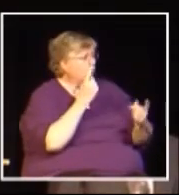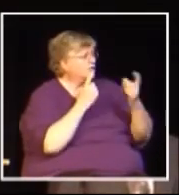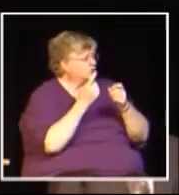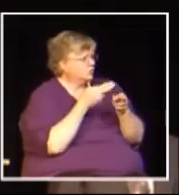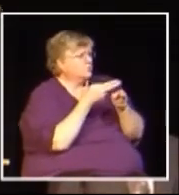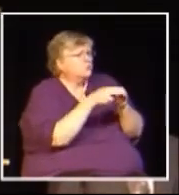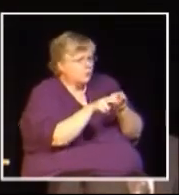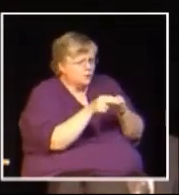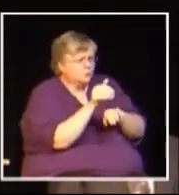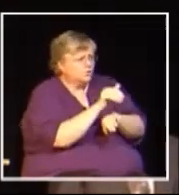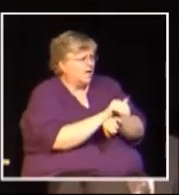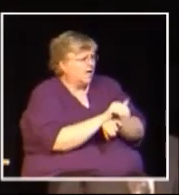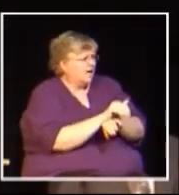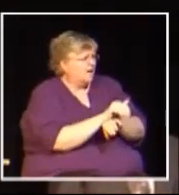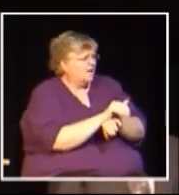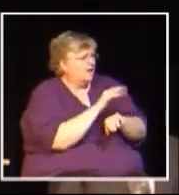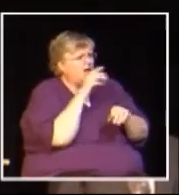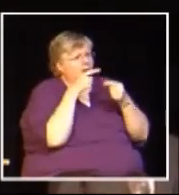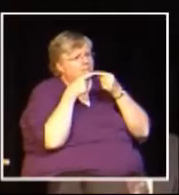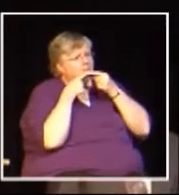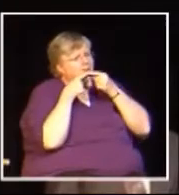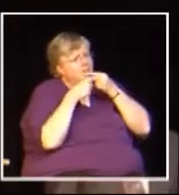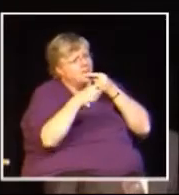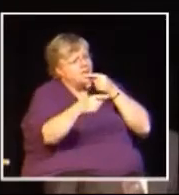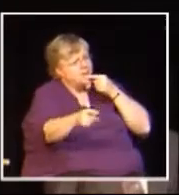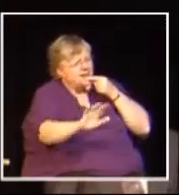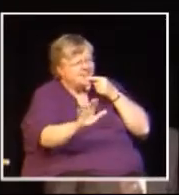think its value is increasing with every game that passes.